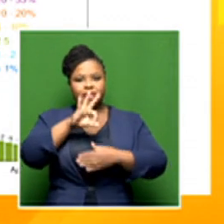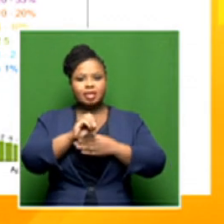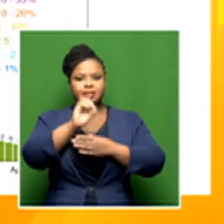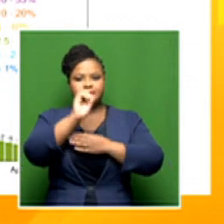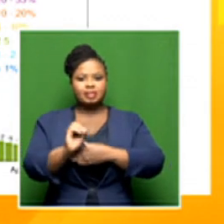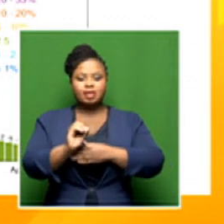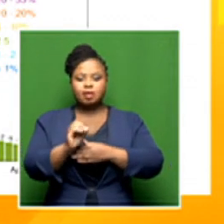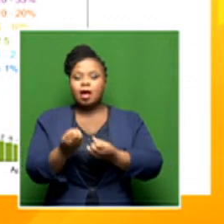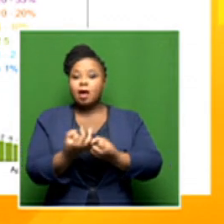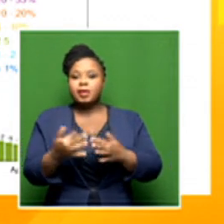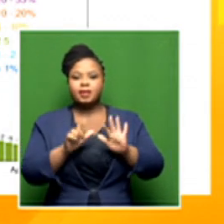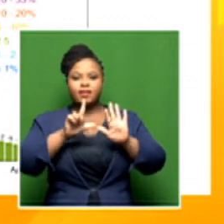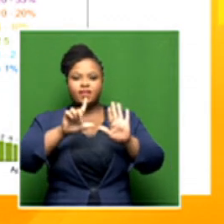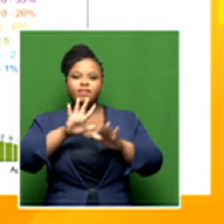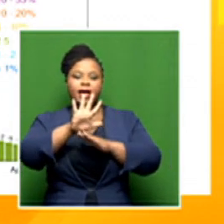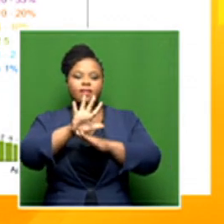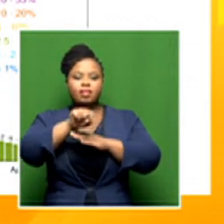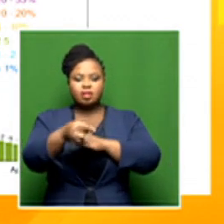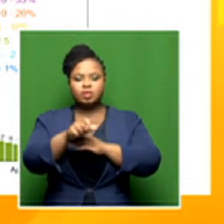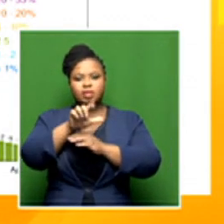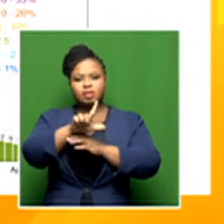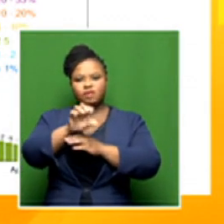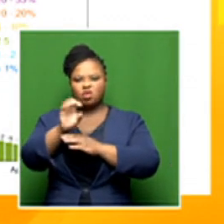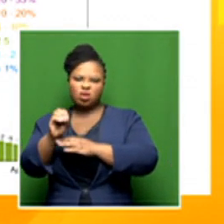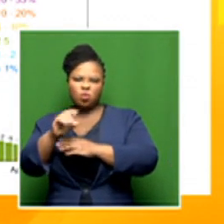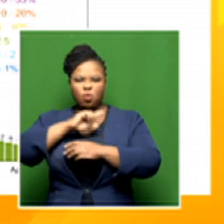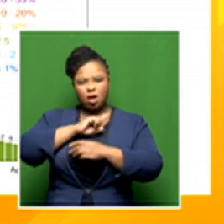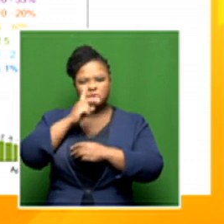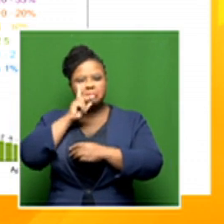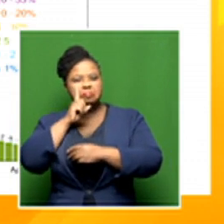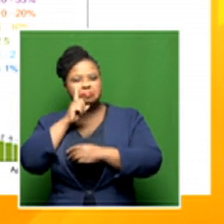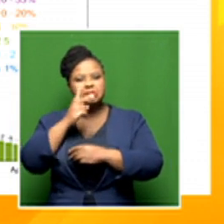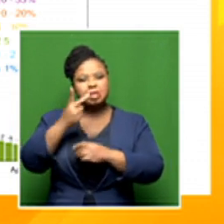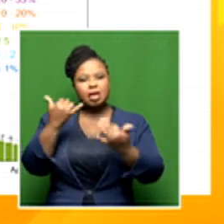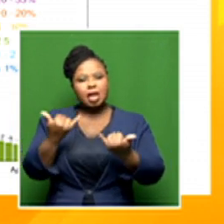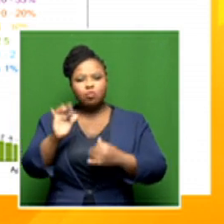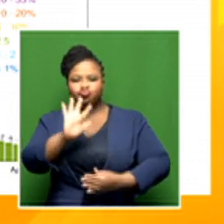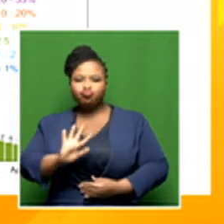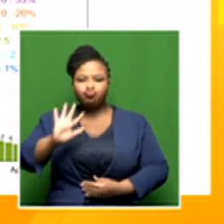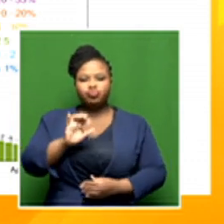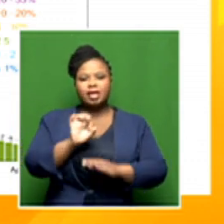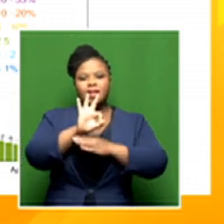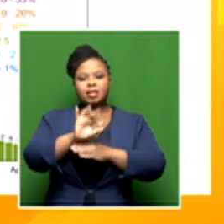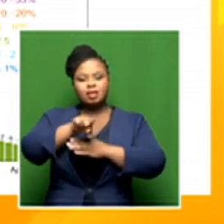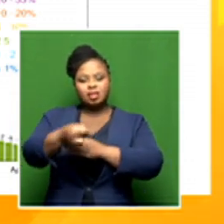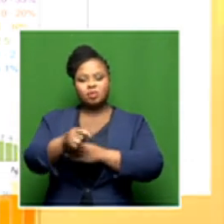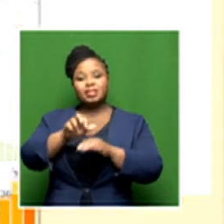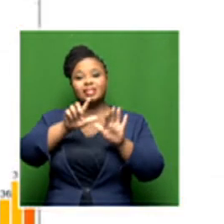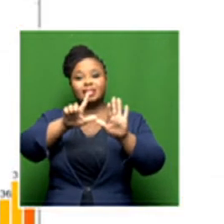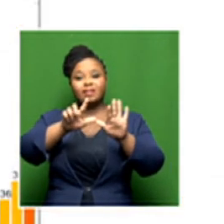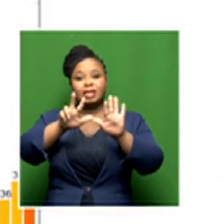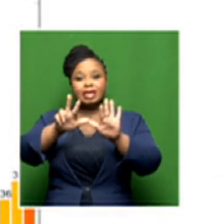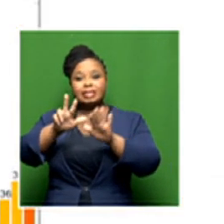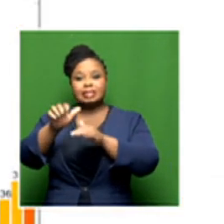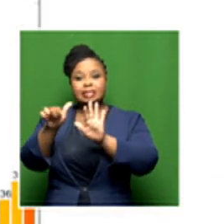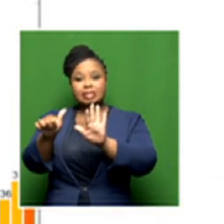,700 cases. Remember, we look at a seven-day average. So currently, we're standing at 3,786, which